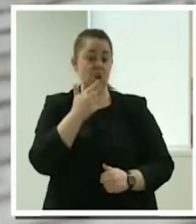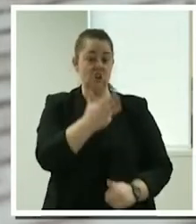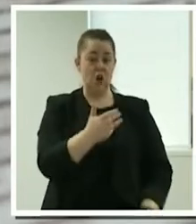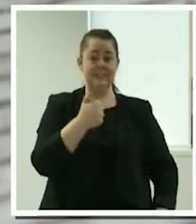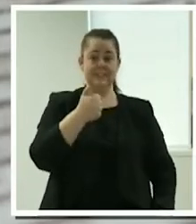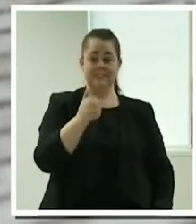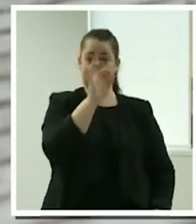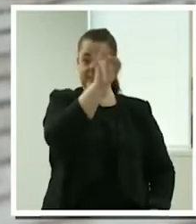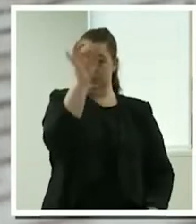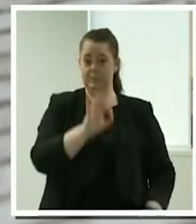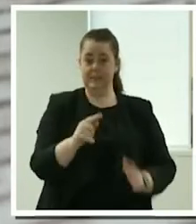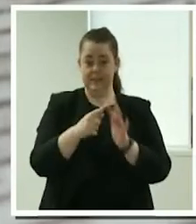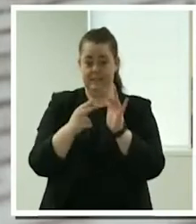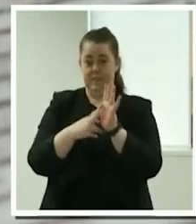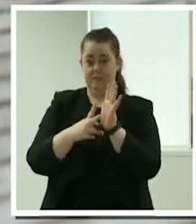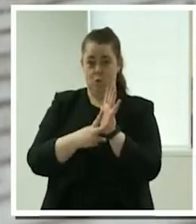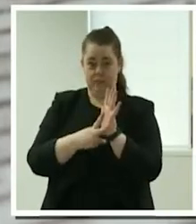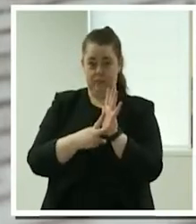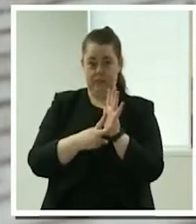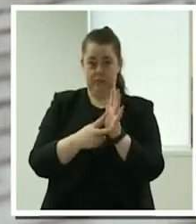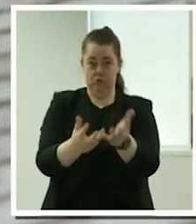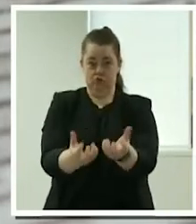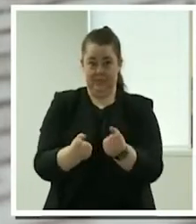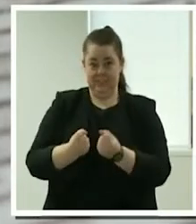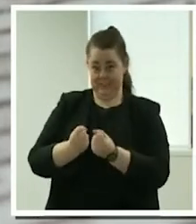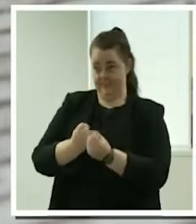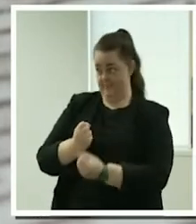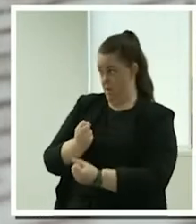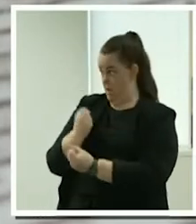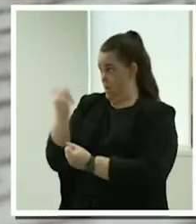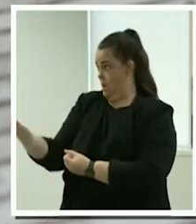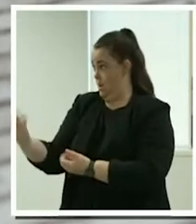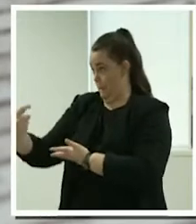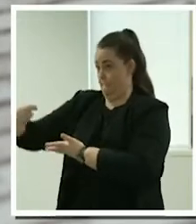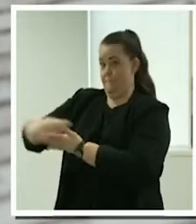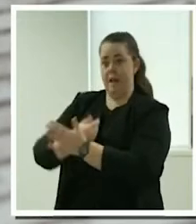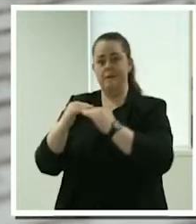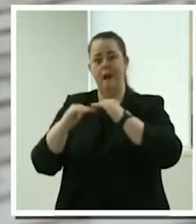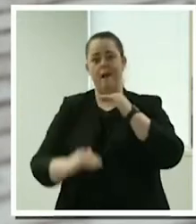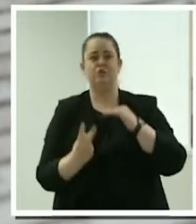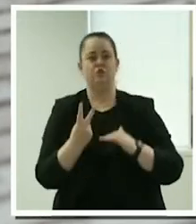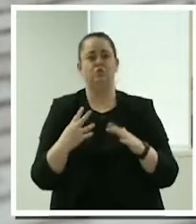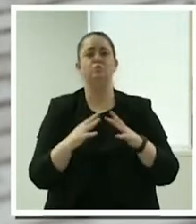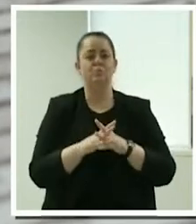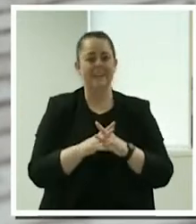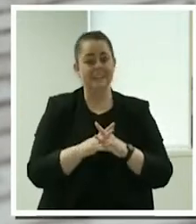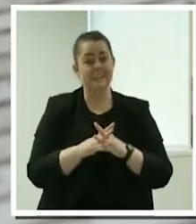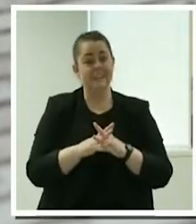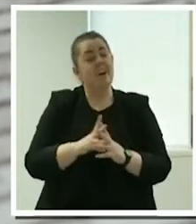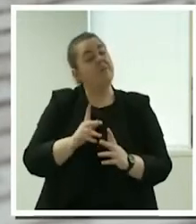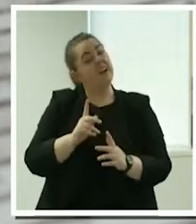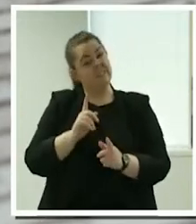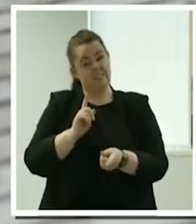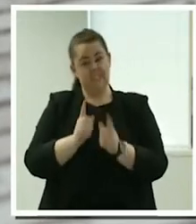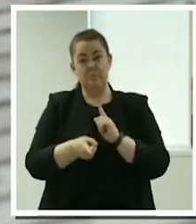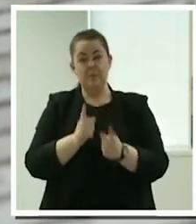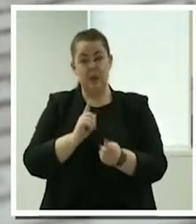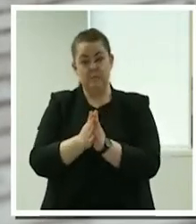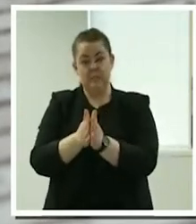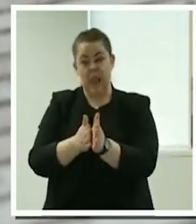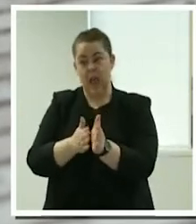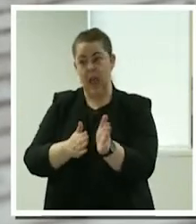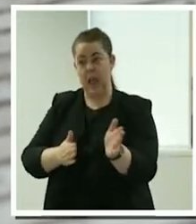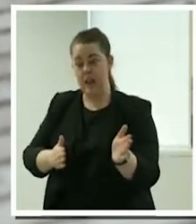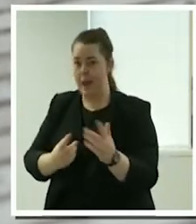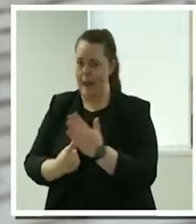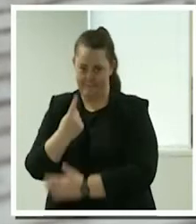collected and paid within two weeks. But we know the balance of invoices where there can be delays is that the delay is not acceptable, and we're working